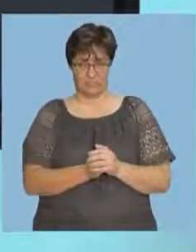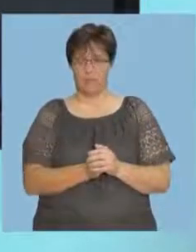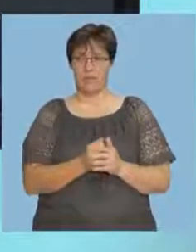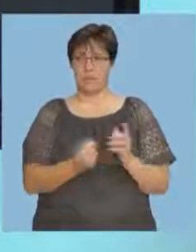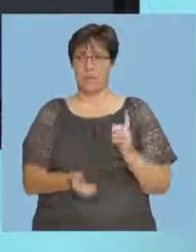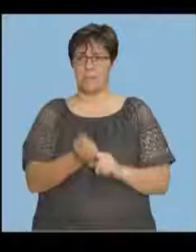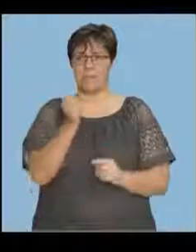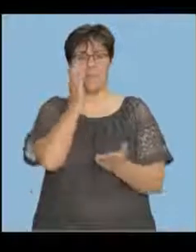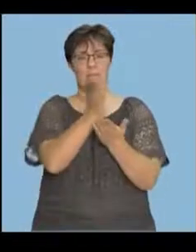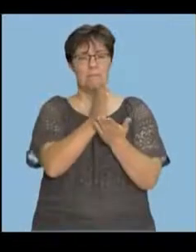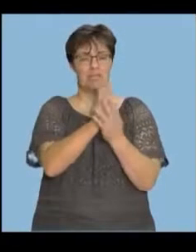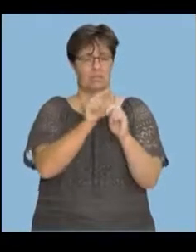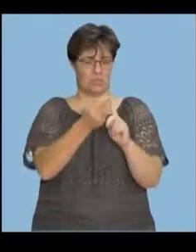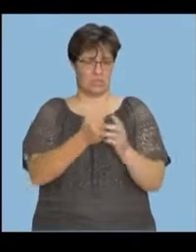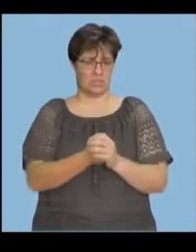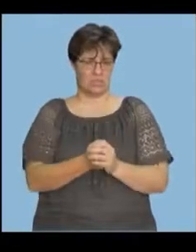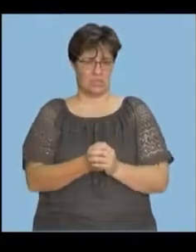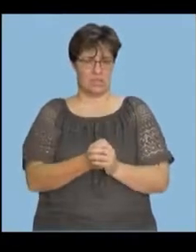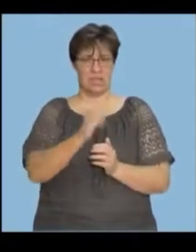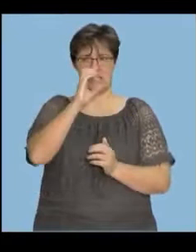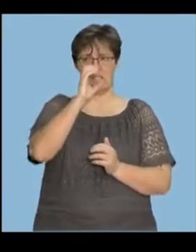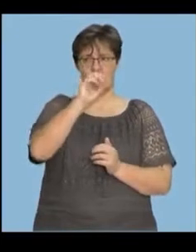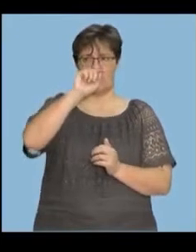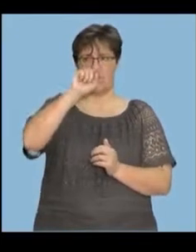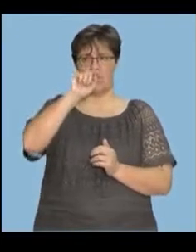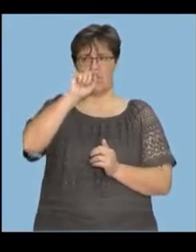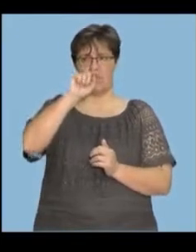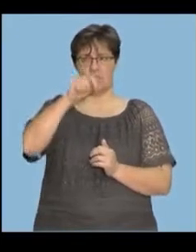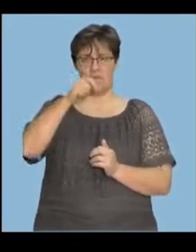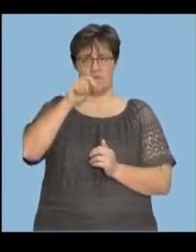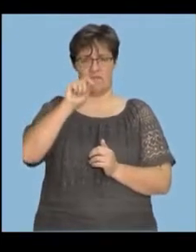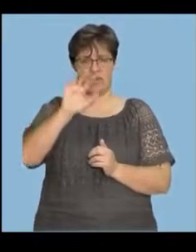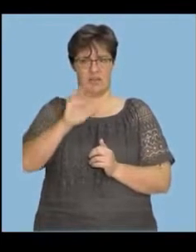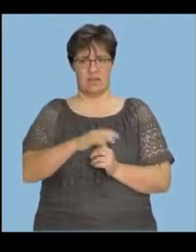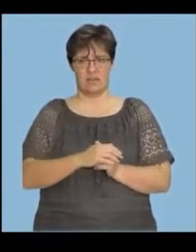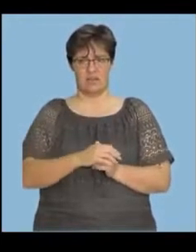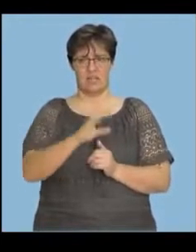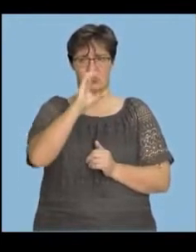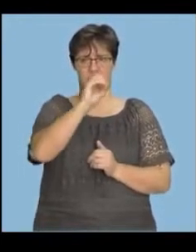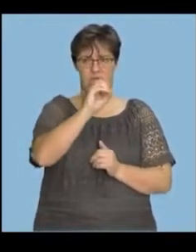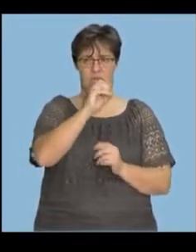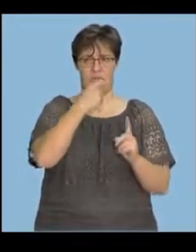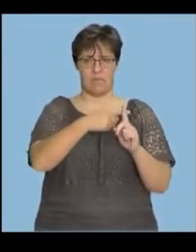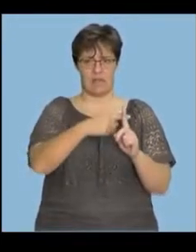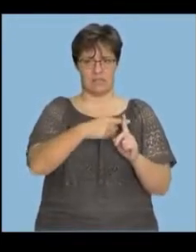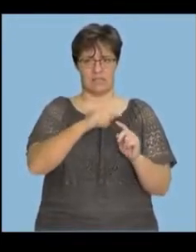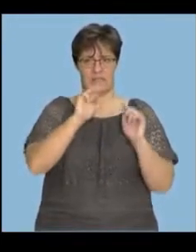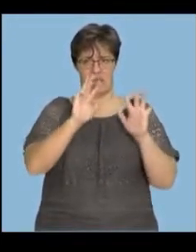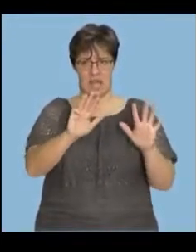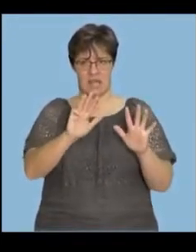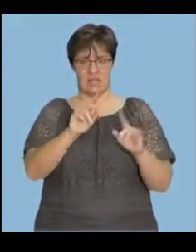we find the midpoint. The midpoint is 0.5. How did we do this? Zero plus nine